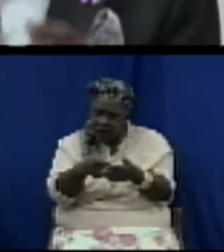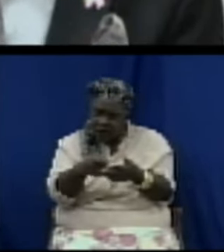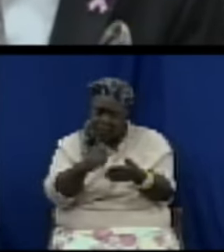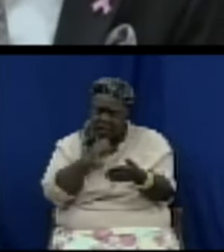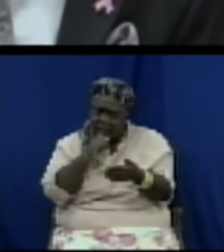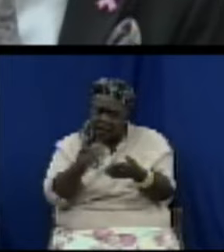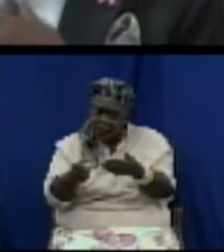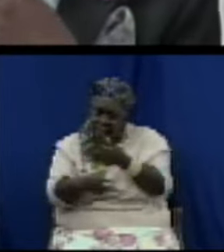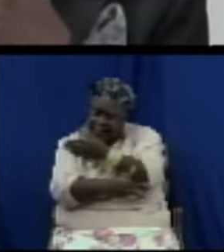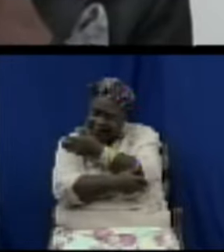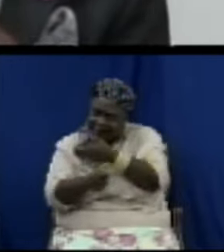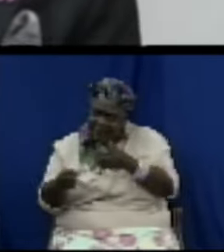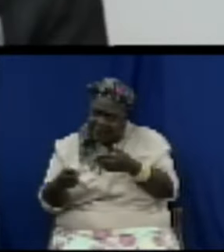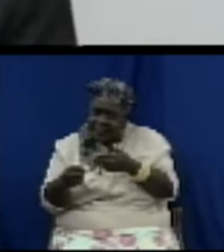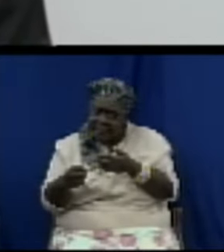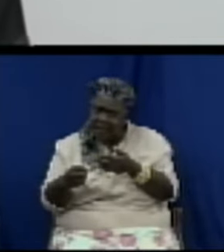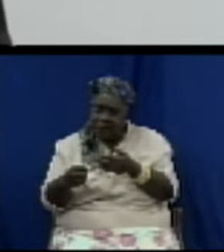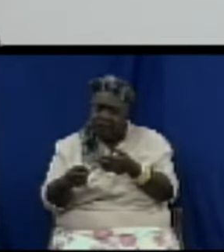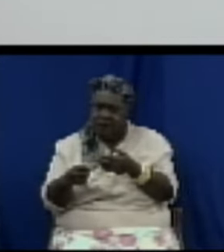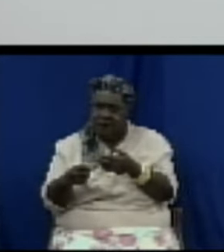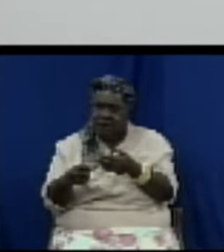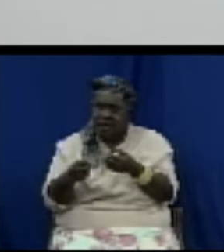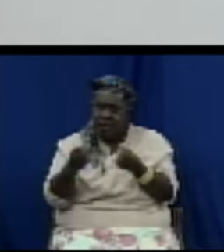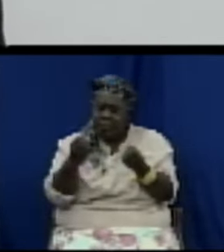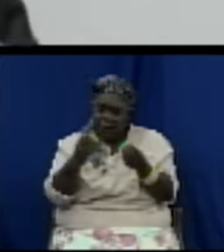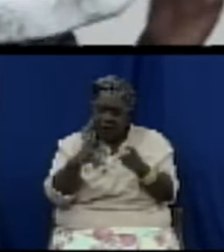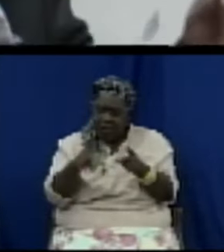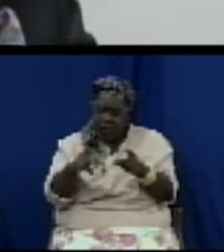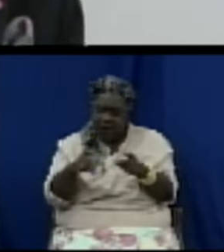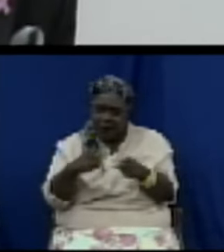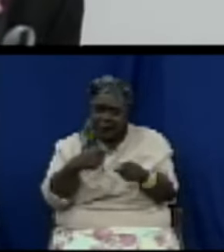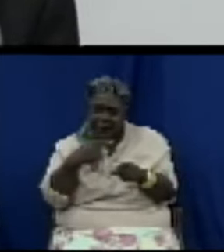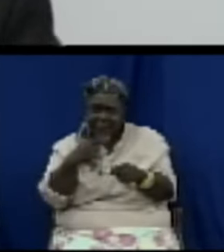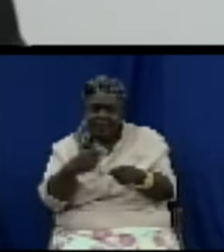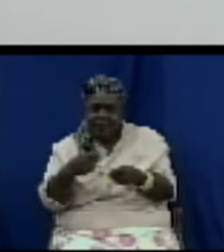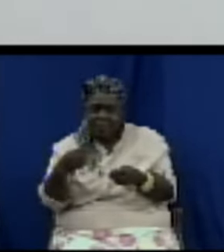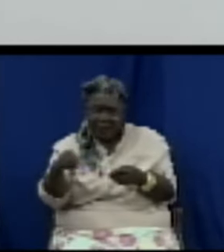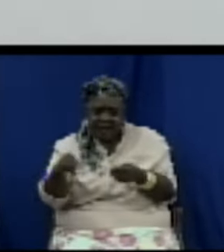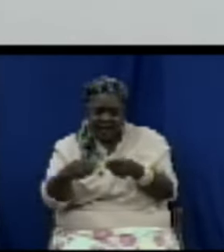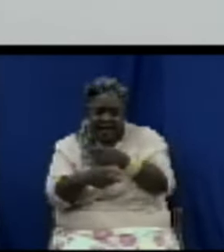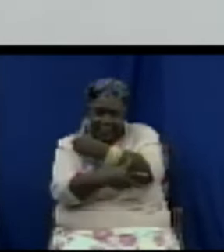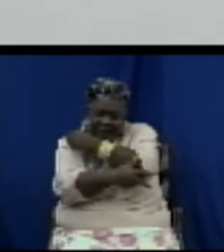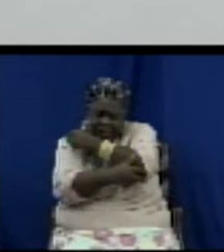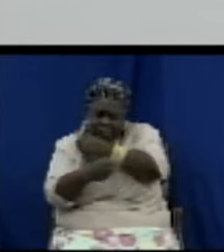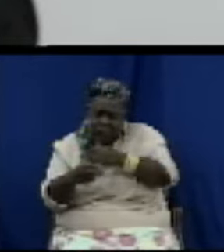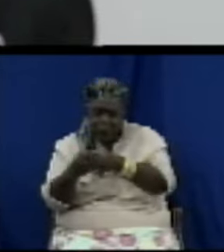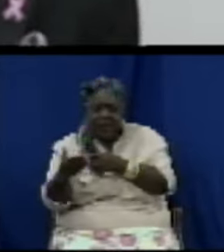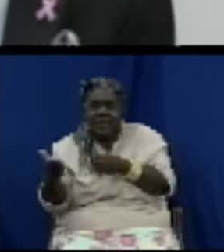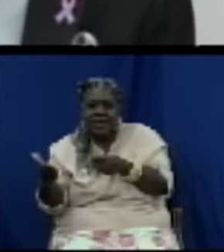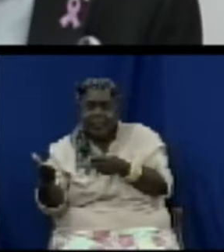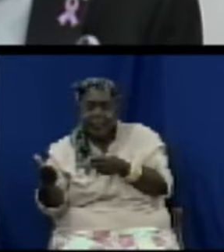you know how many people sell stolen watches and wings and chains